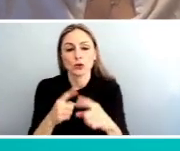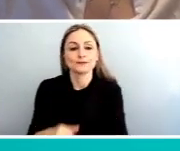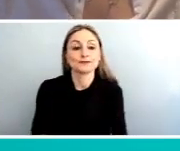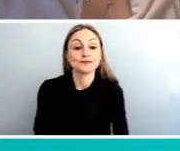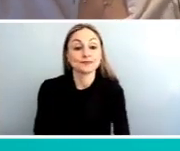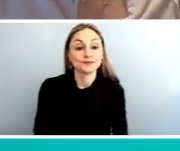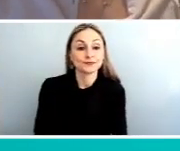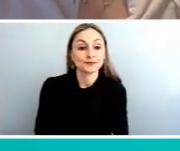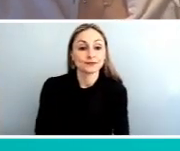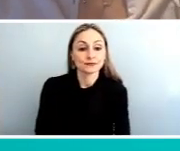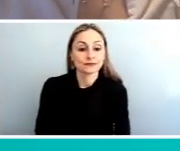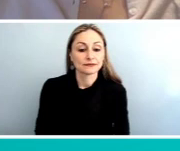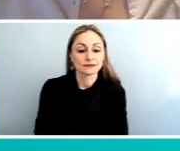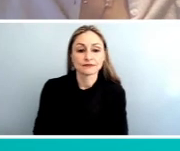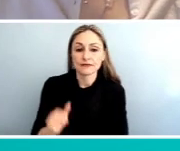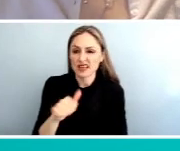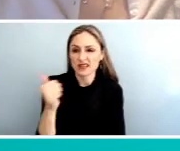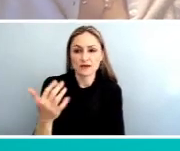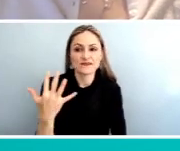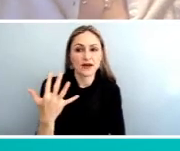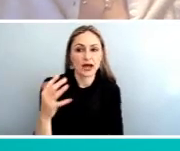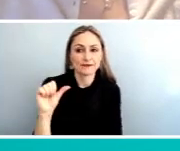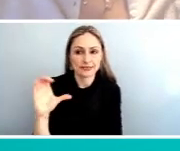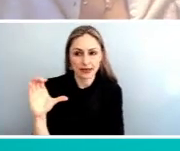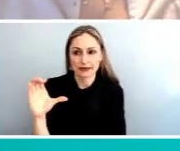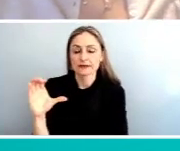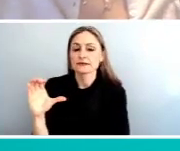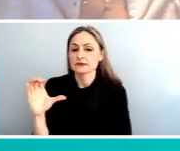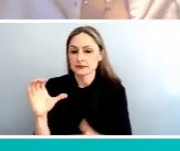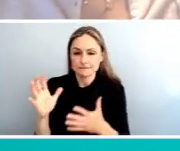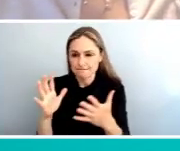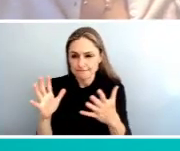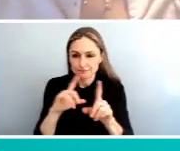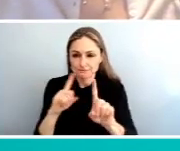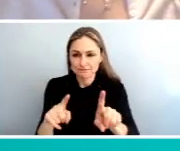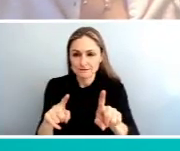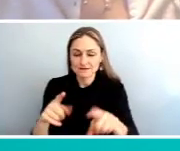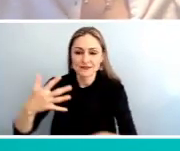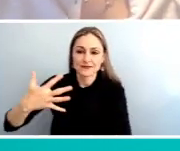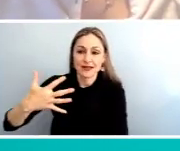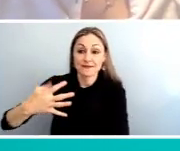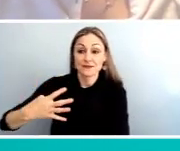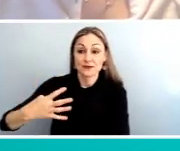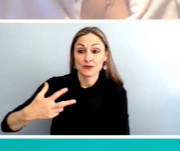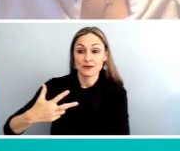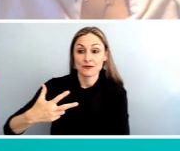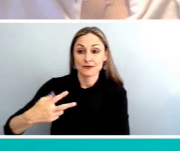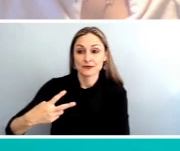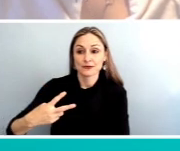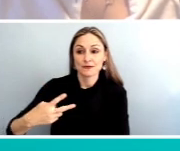So, I'll you just another five seconds to weigh in. Counting down five, four, three, two,